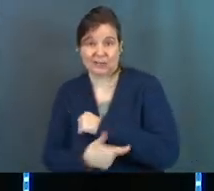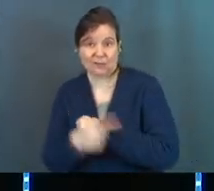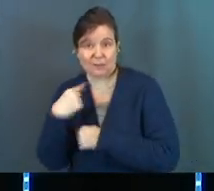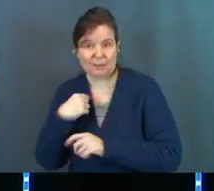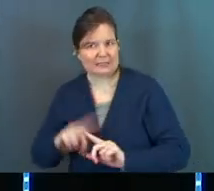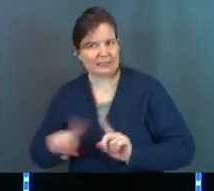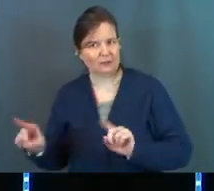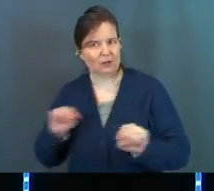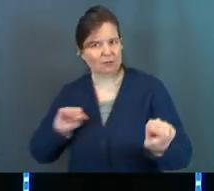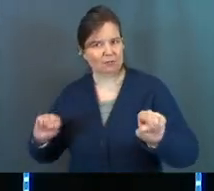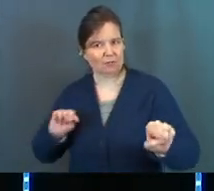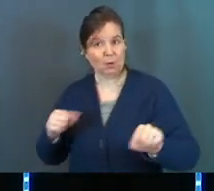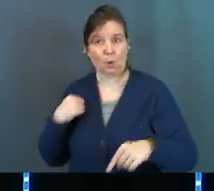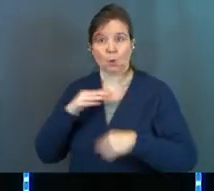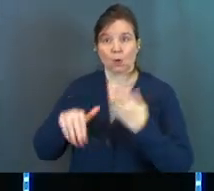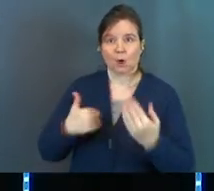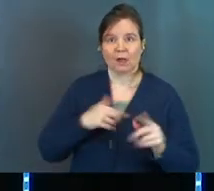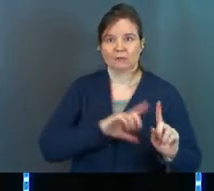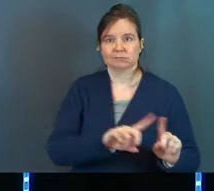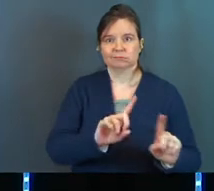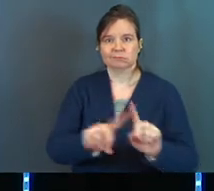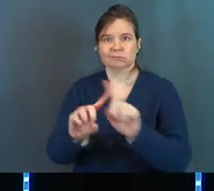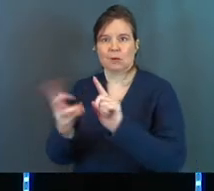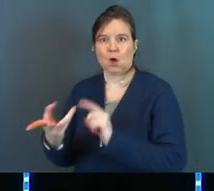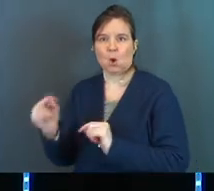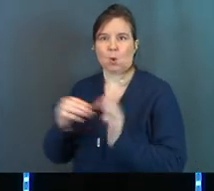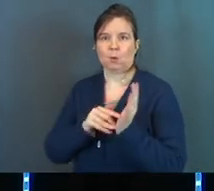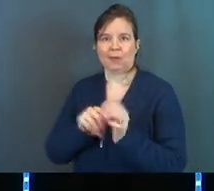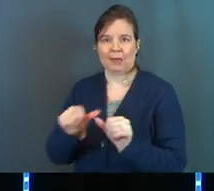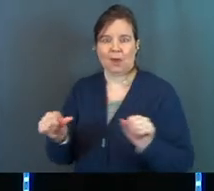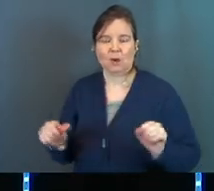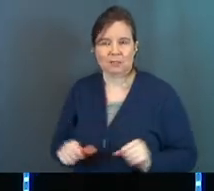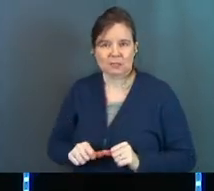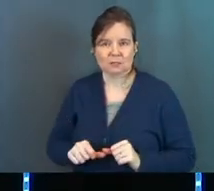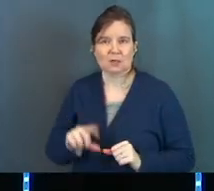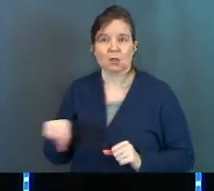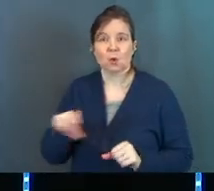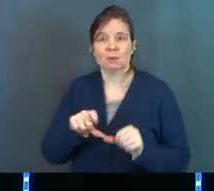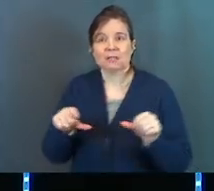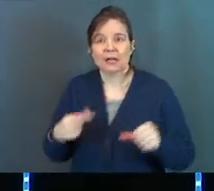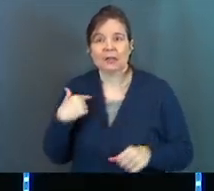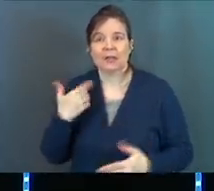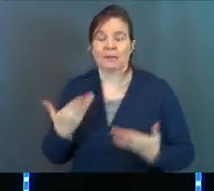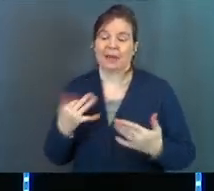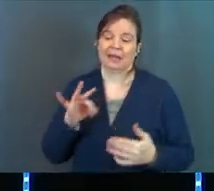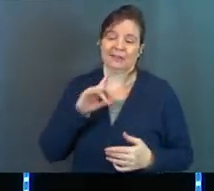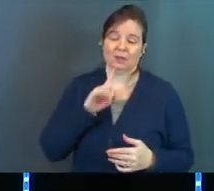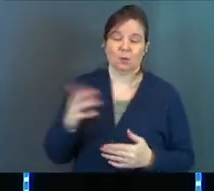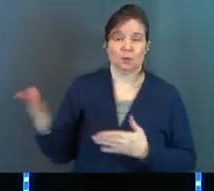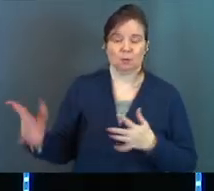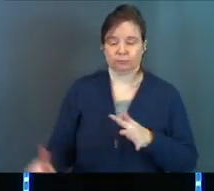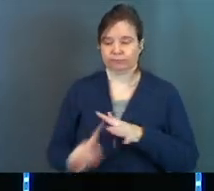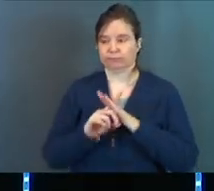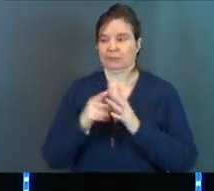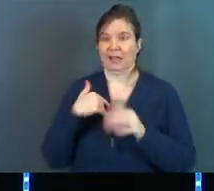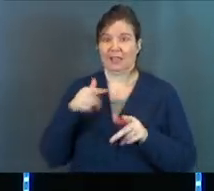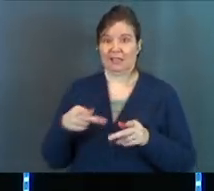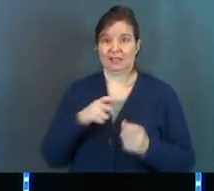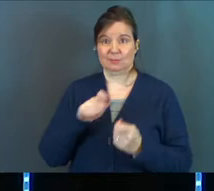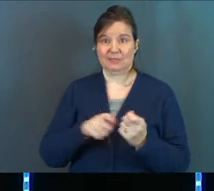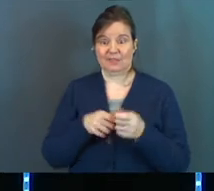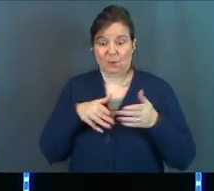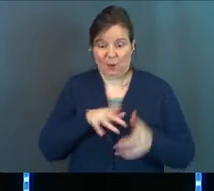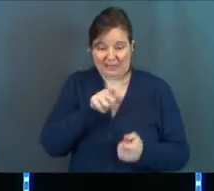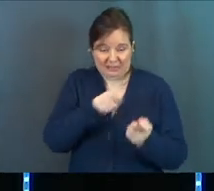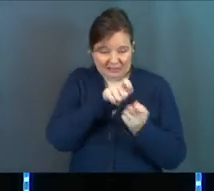for me. Right? We've all got our own little weak areas. Those areas that, man, if it was brought to us just in this